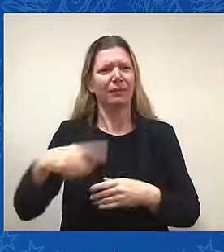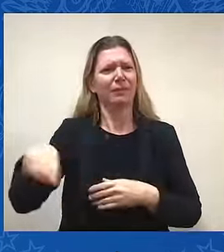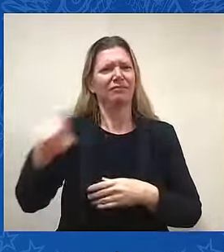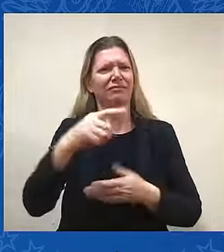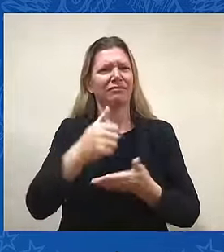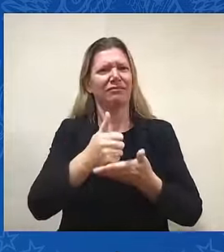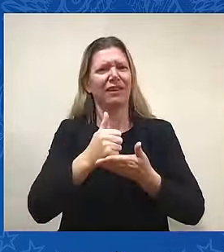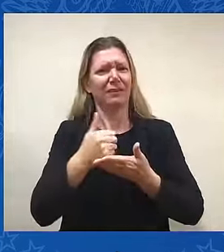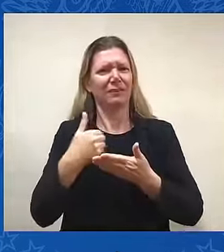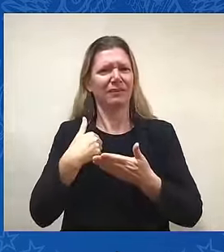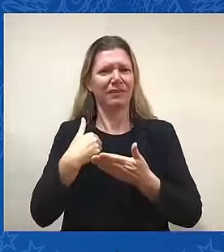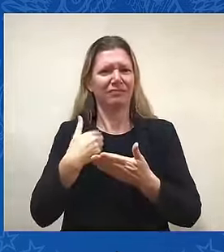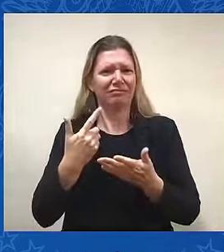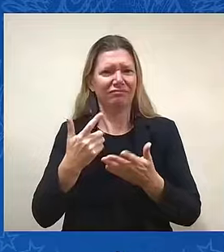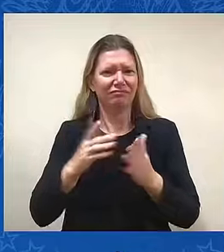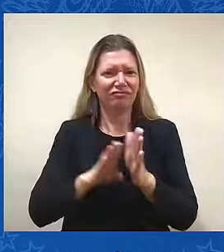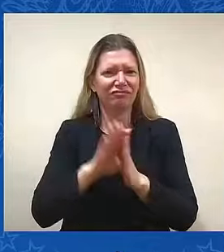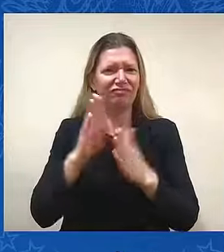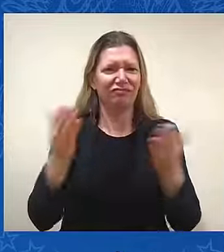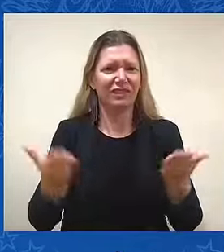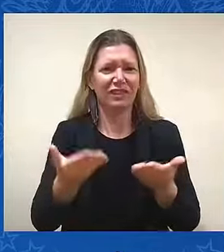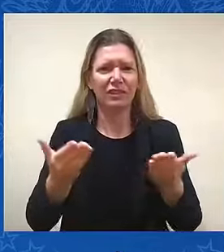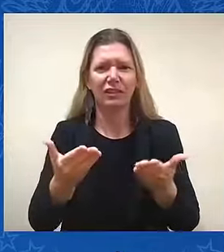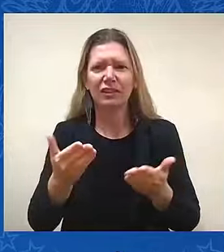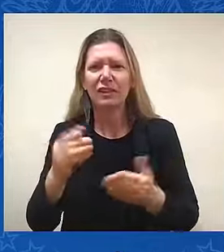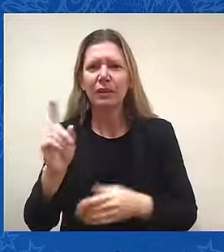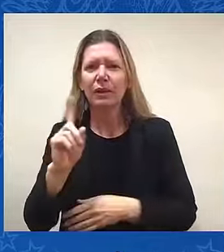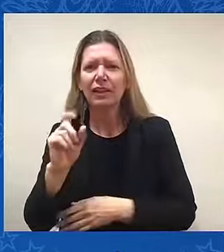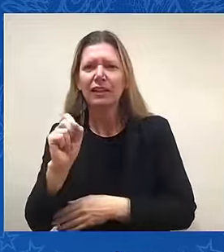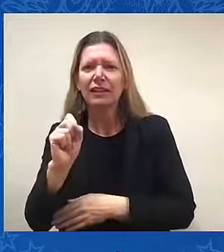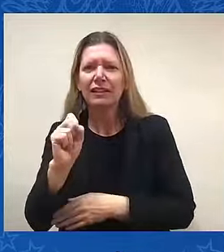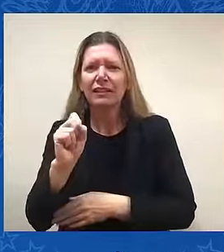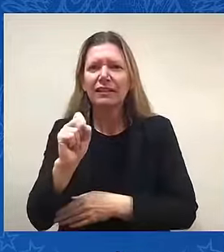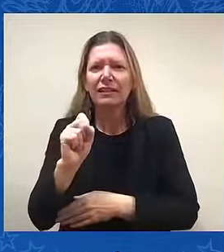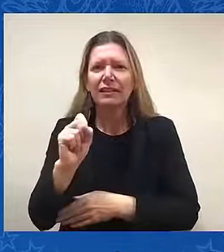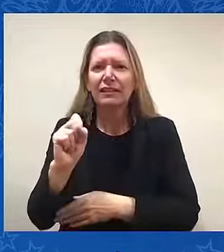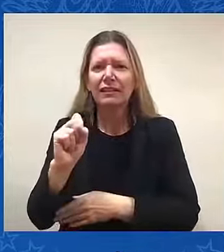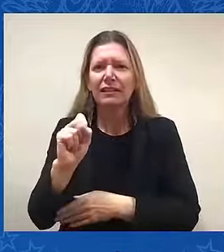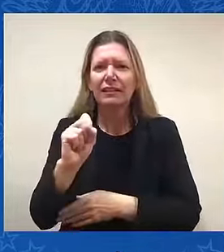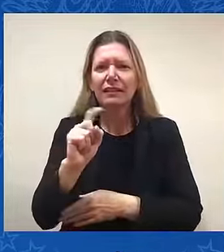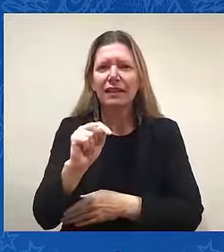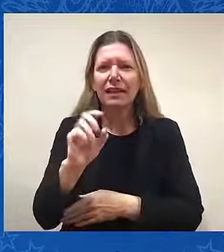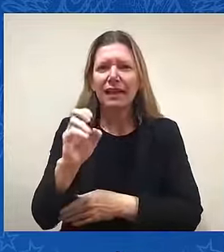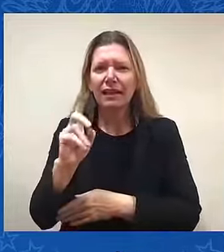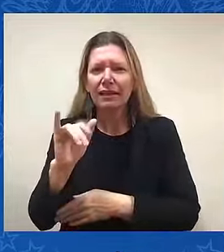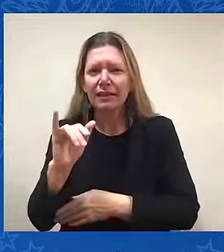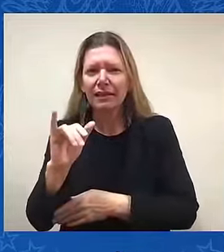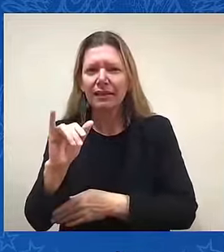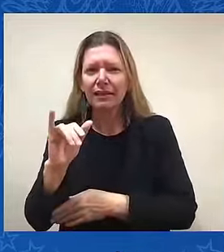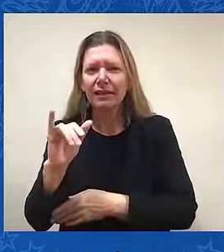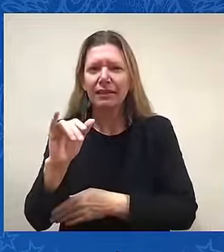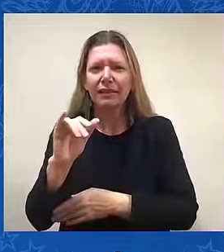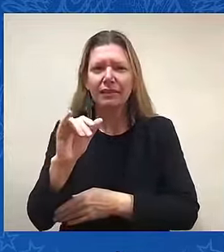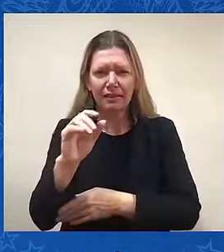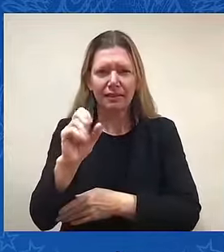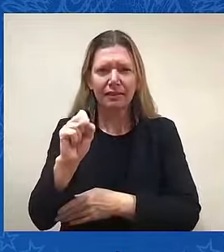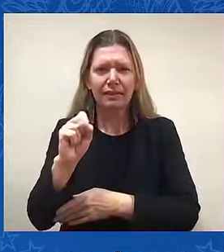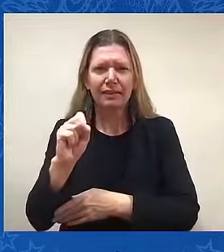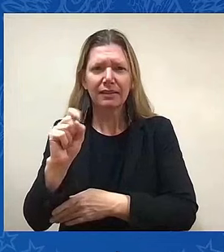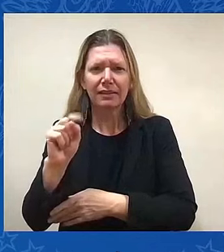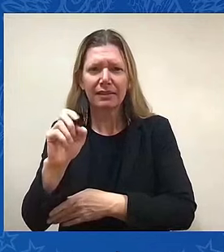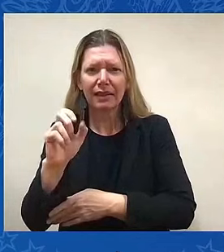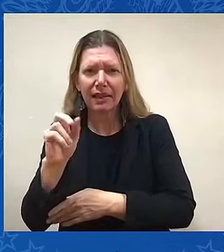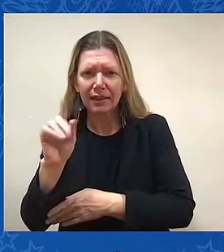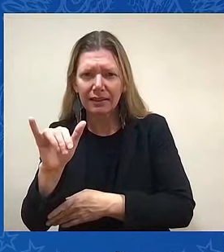Where's Steny Hoyer? Steny Hoyer. I hear him in the back. He's drinking. He's ever by the beer. Well, Steny